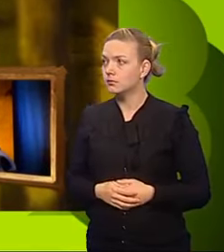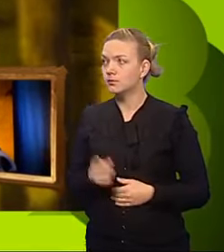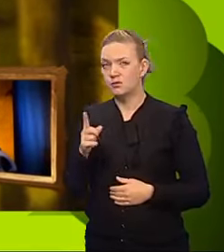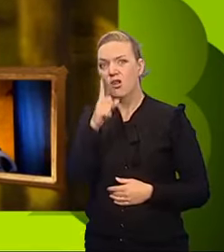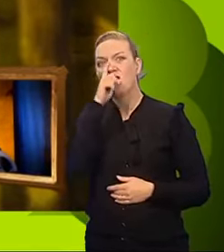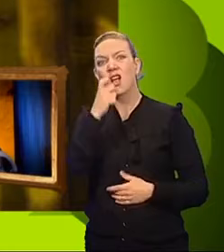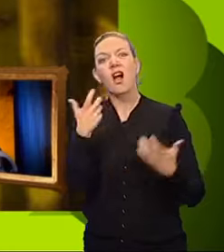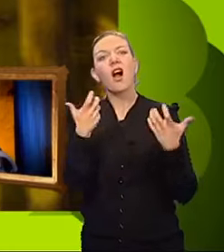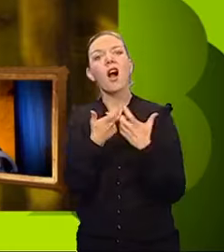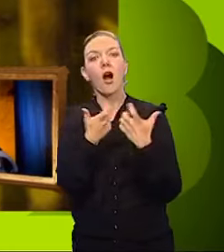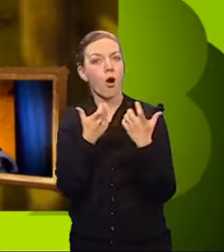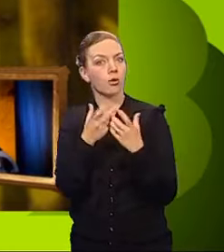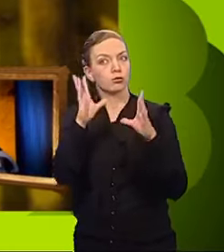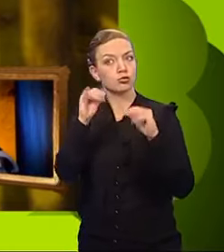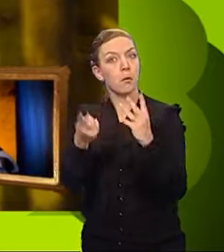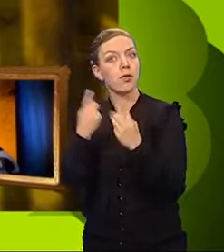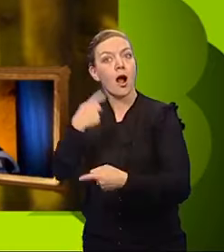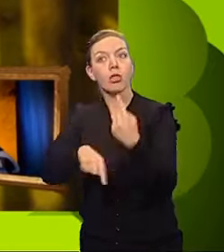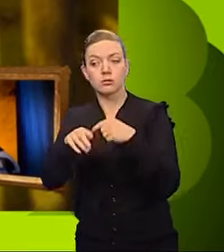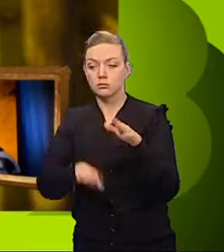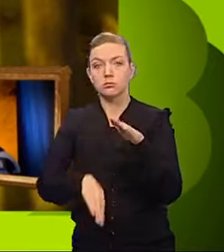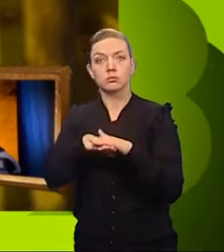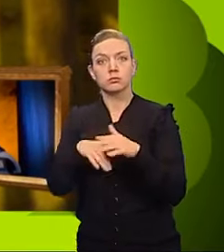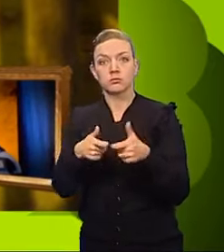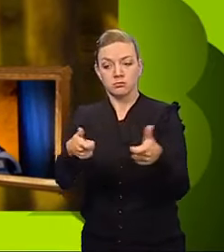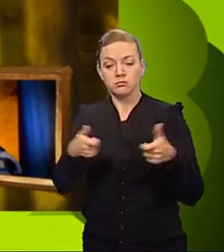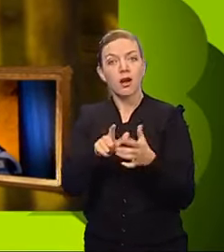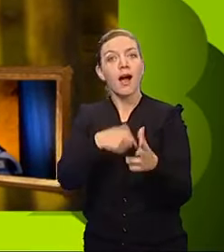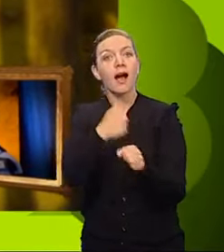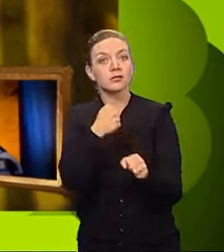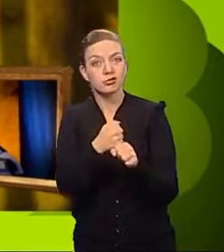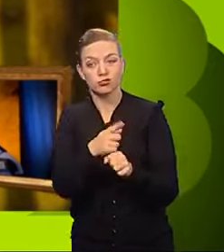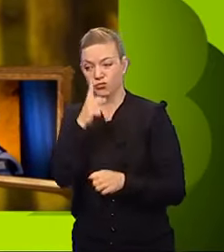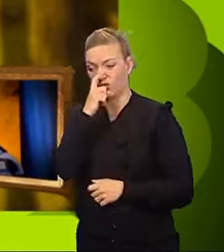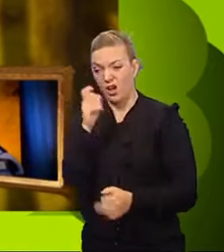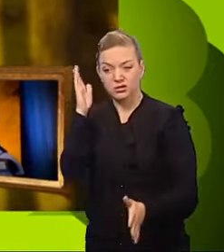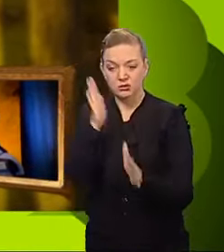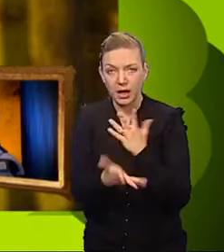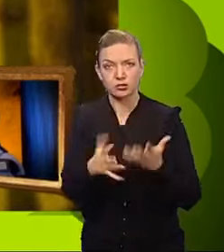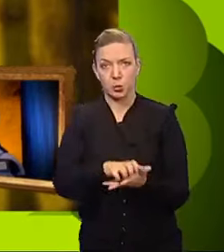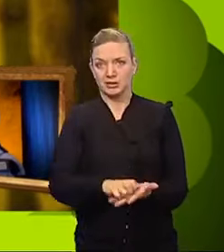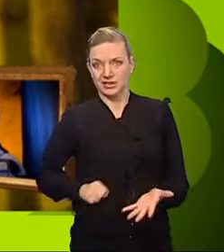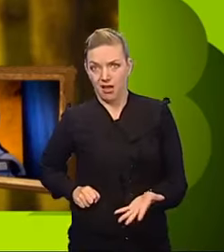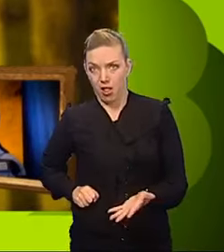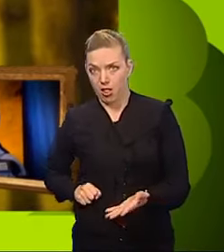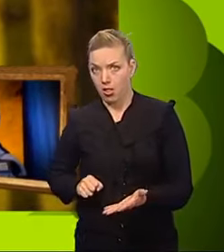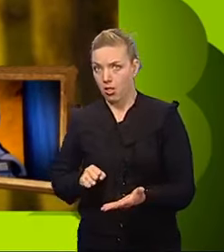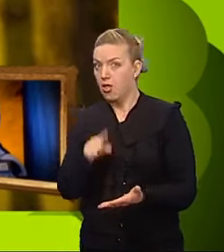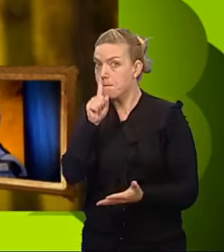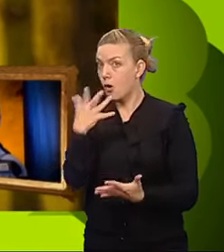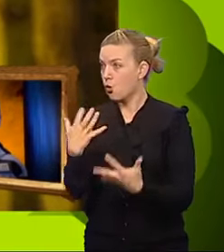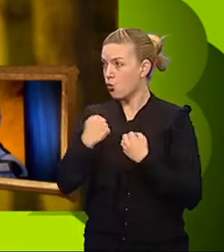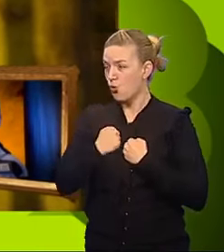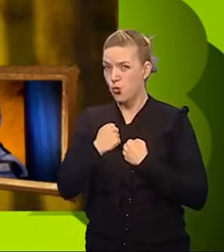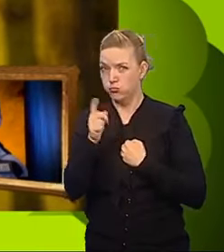others from filling the boxes with eggs. Smash or steal eggs if you like. But you don't want to get caught.